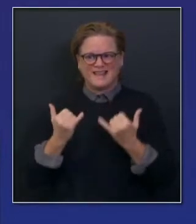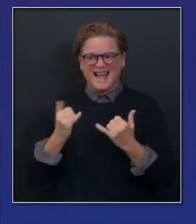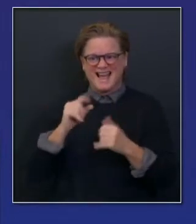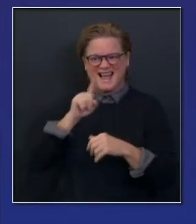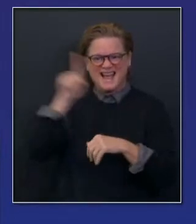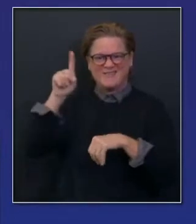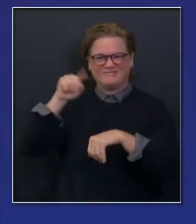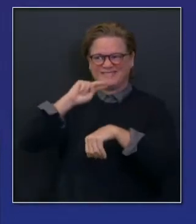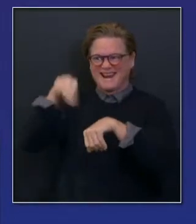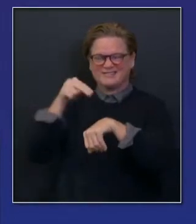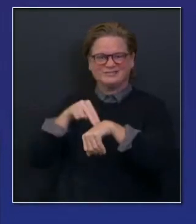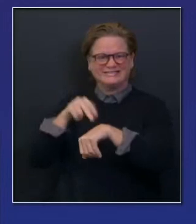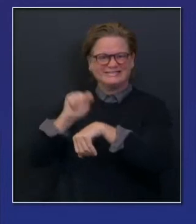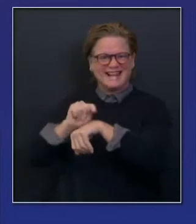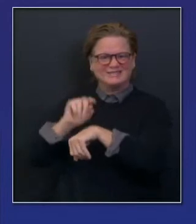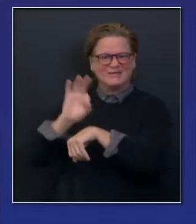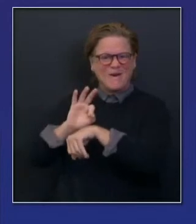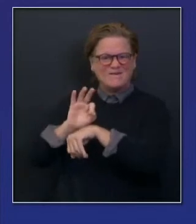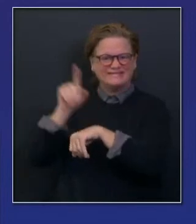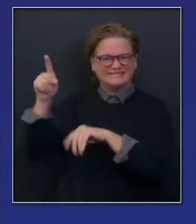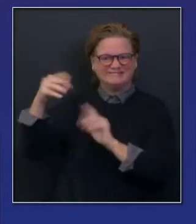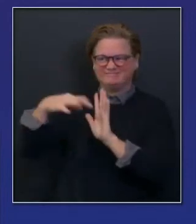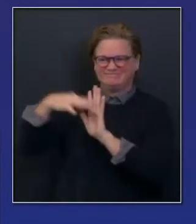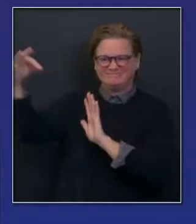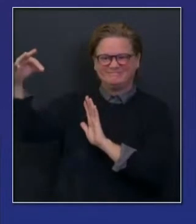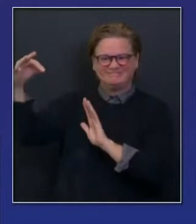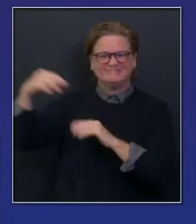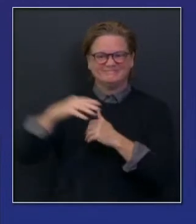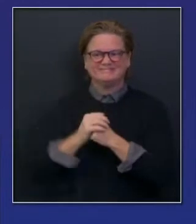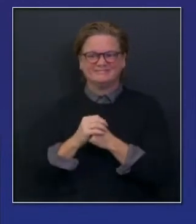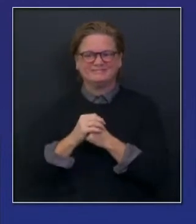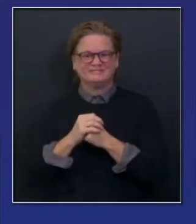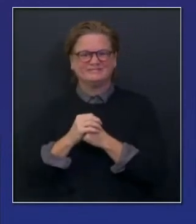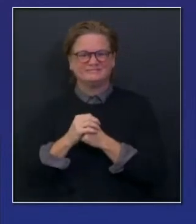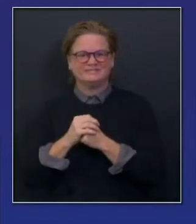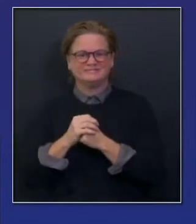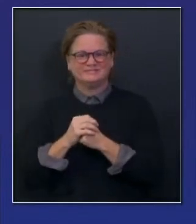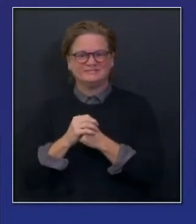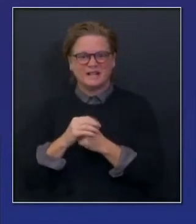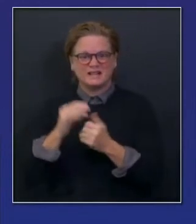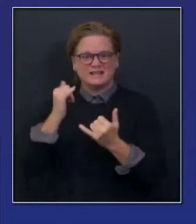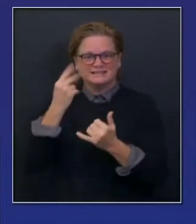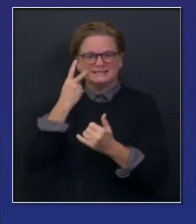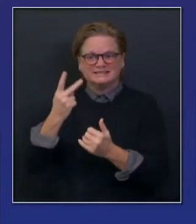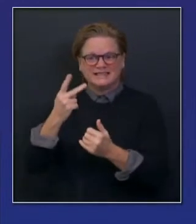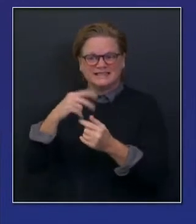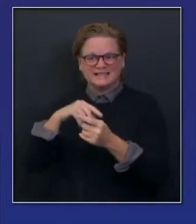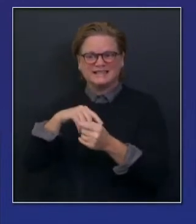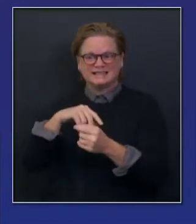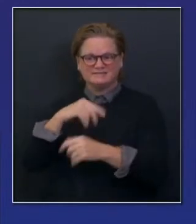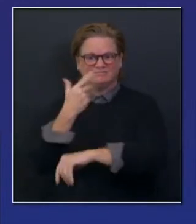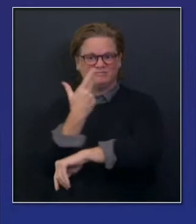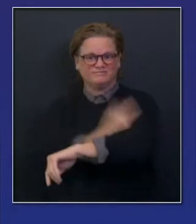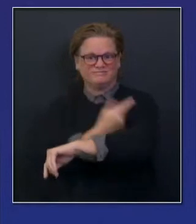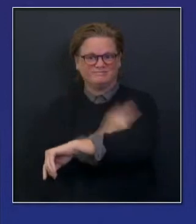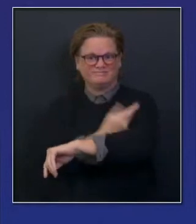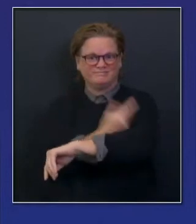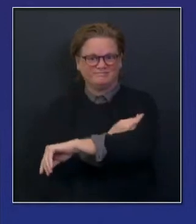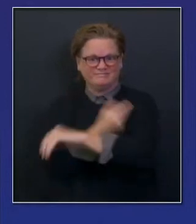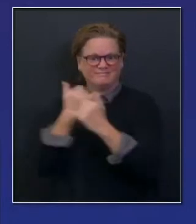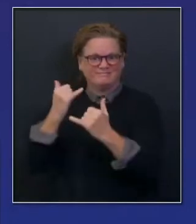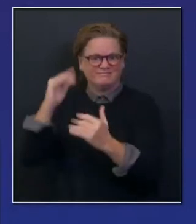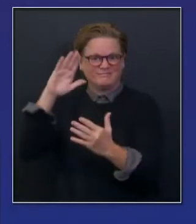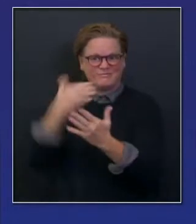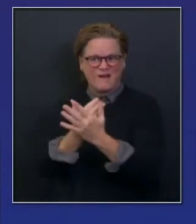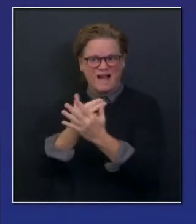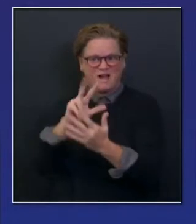vaccine arriving in the state of California yesterday. 33,150 doses, to be exact. Four locations of St. Joseph's